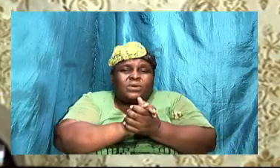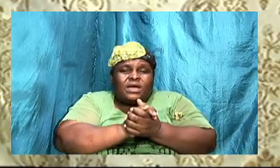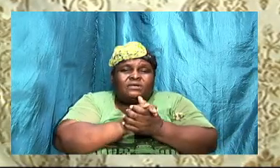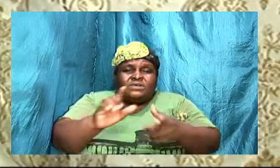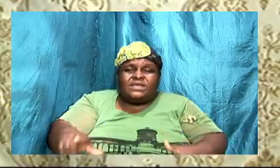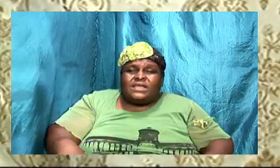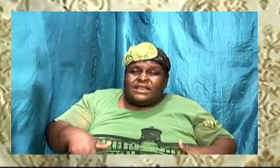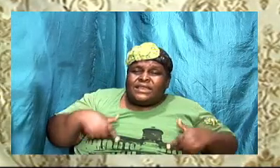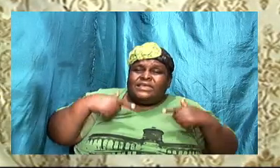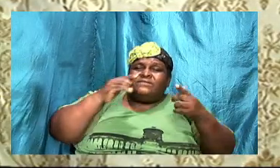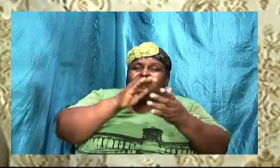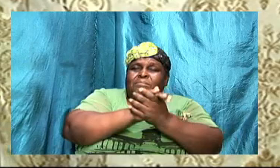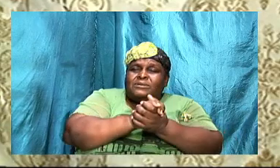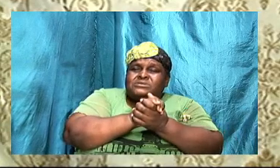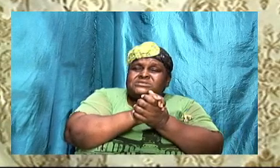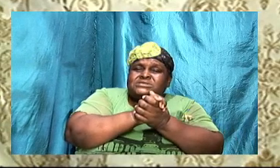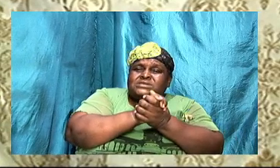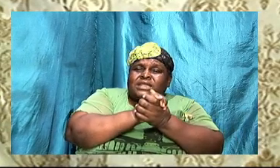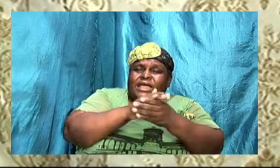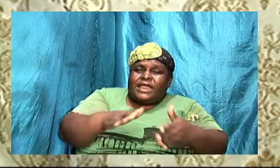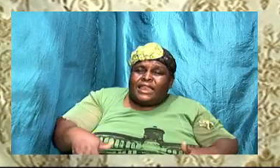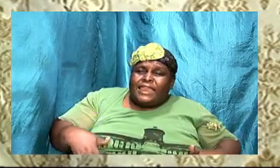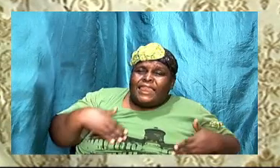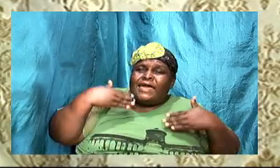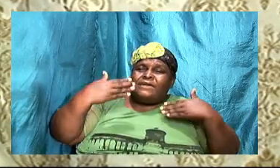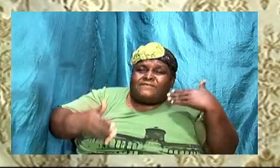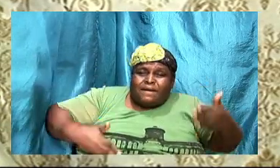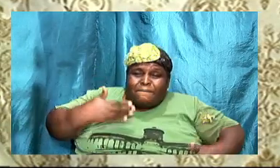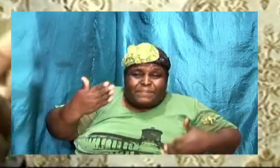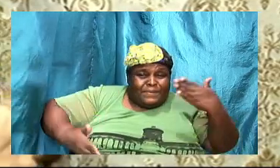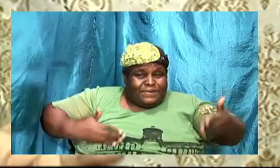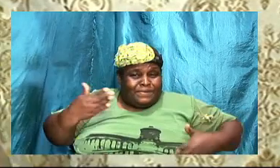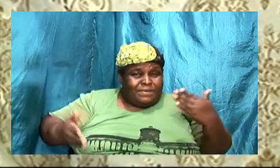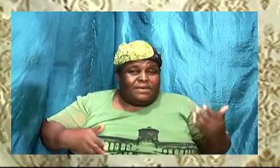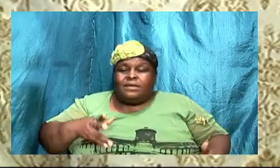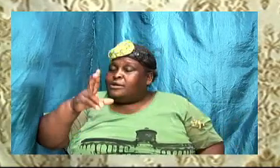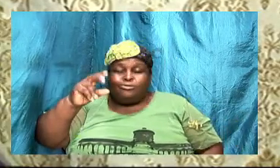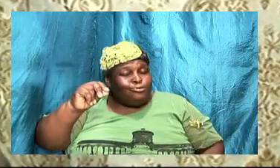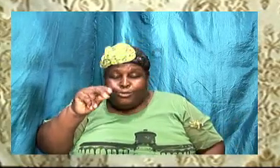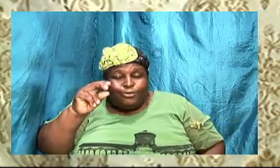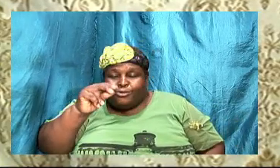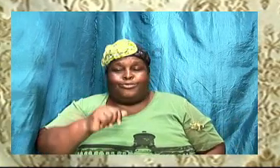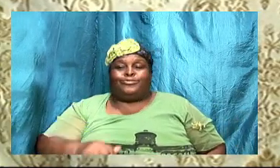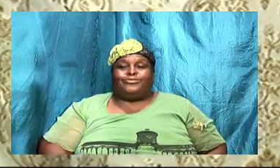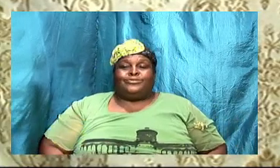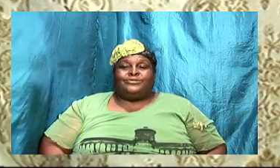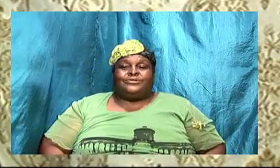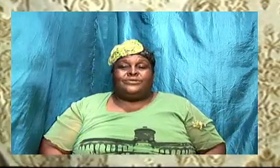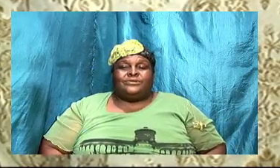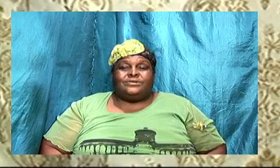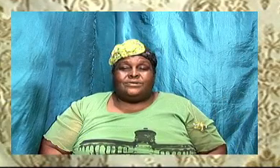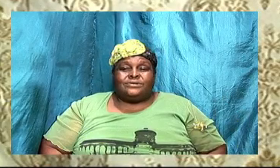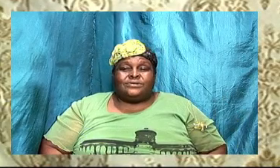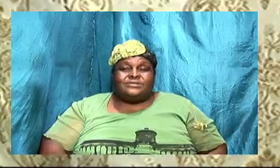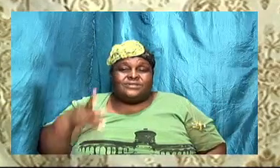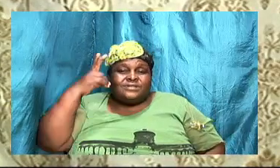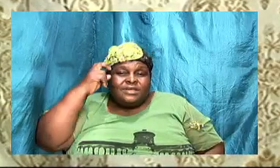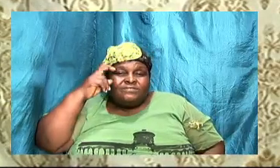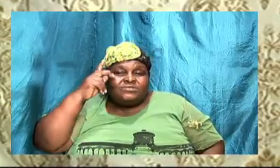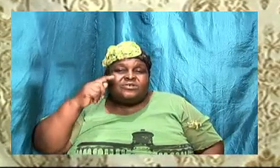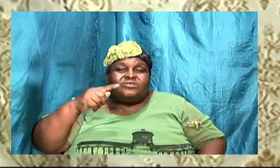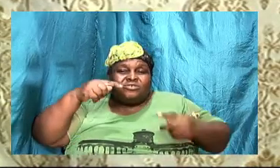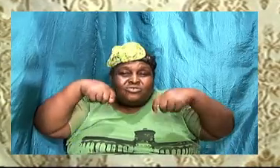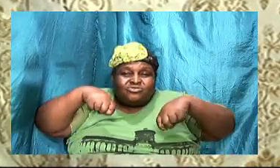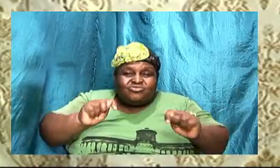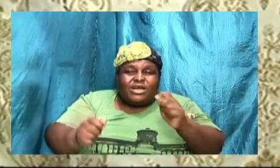enjoying all the days of your marriage and your marriage is just bliss I tell you this that once you get